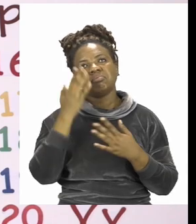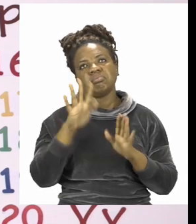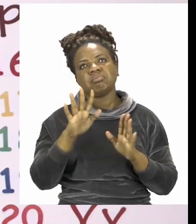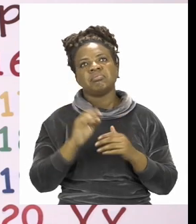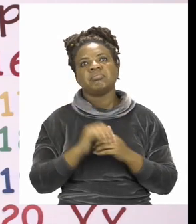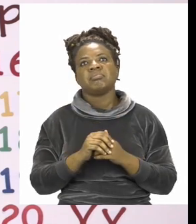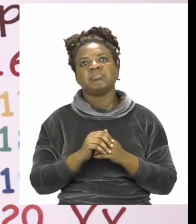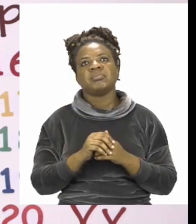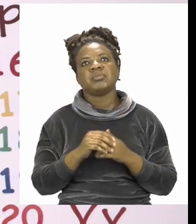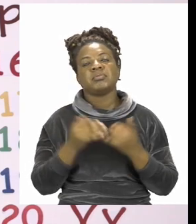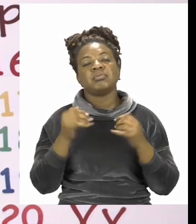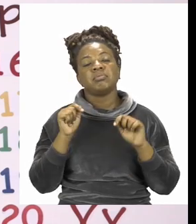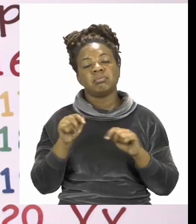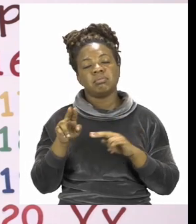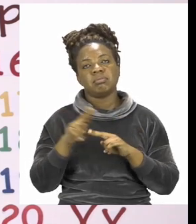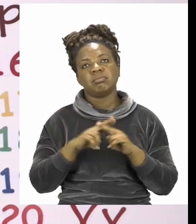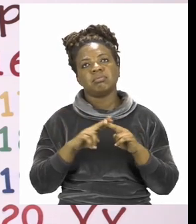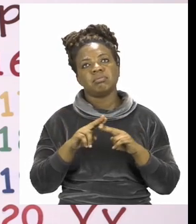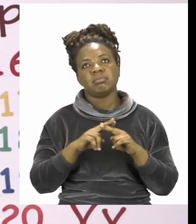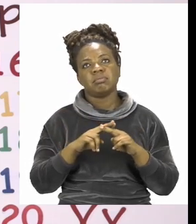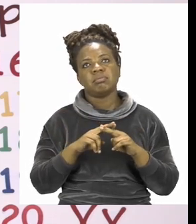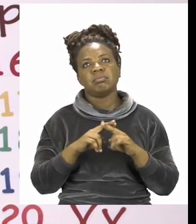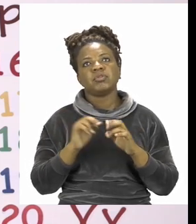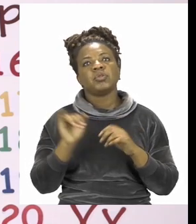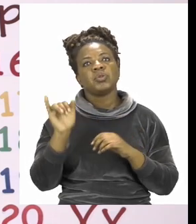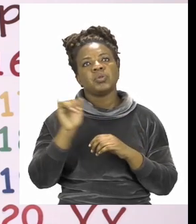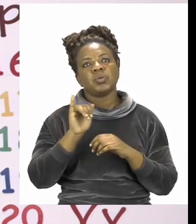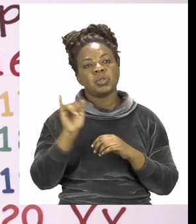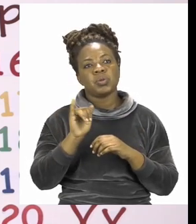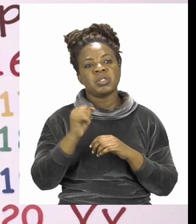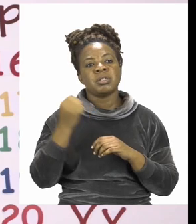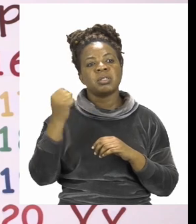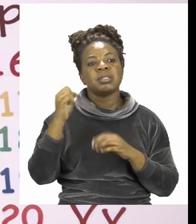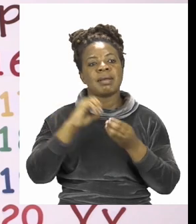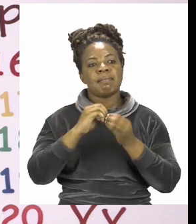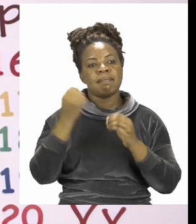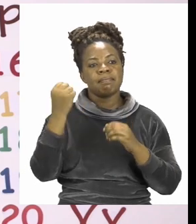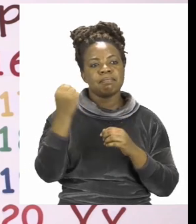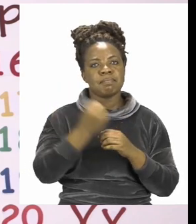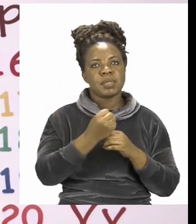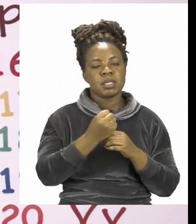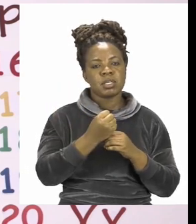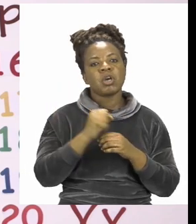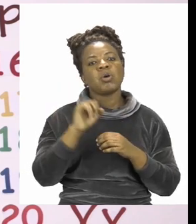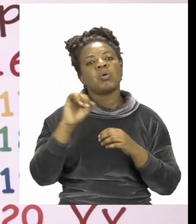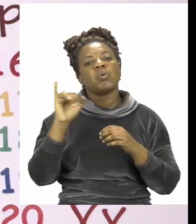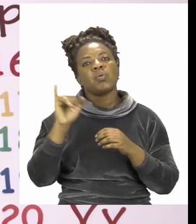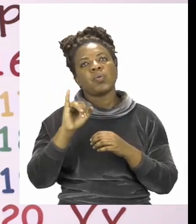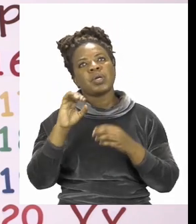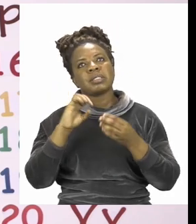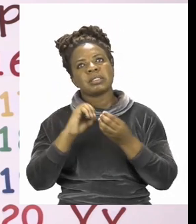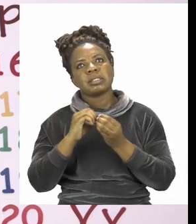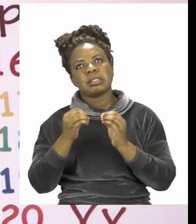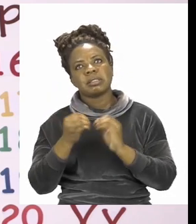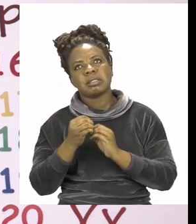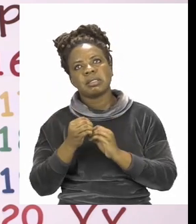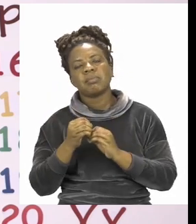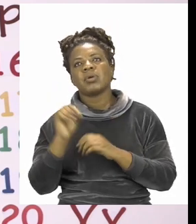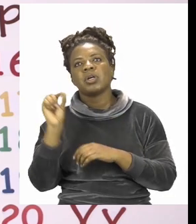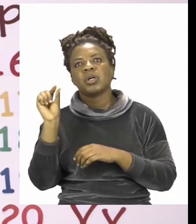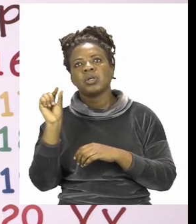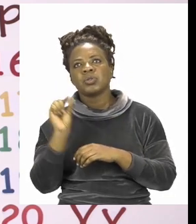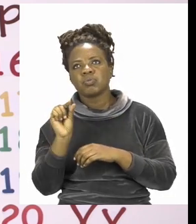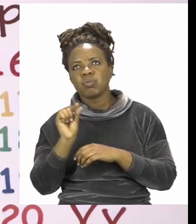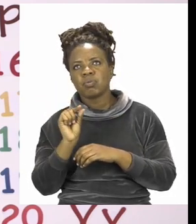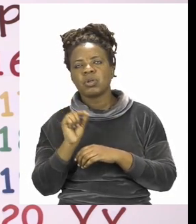to use them as symbols to show which number is bigger by comparing two numbers. The